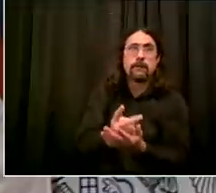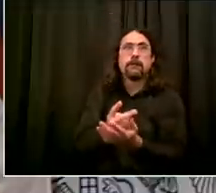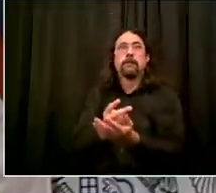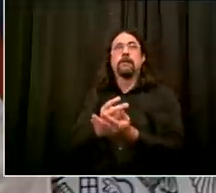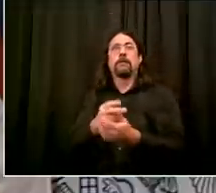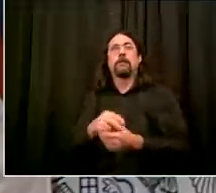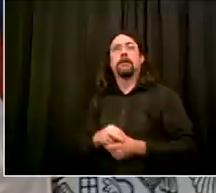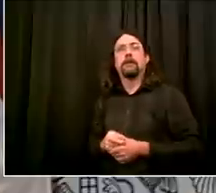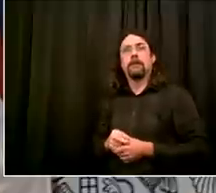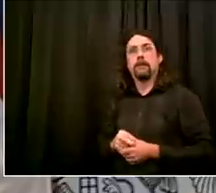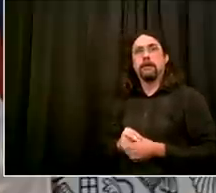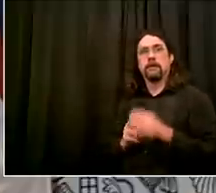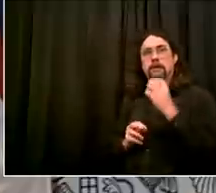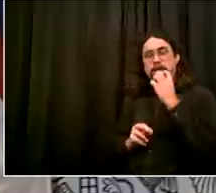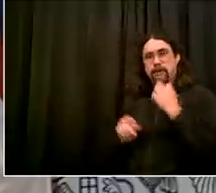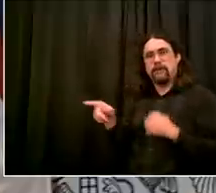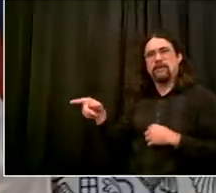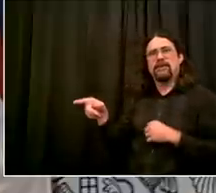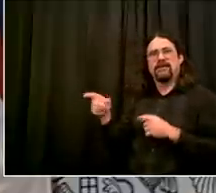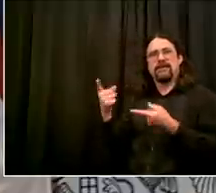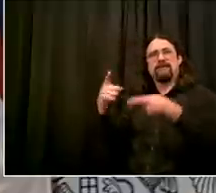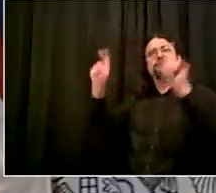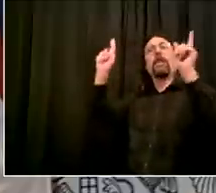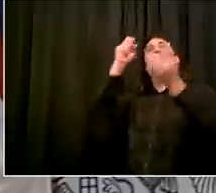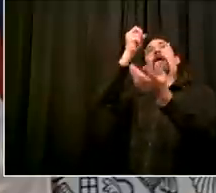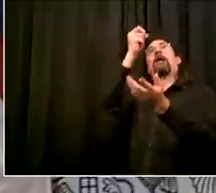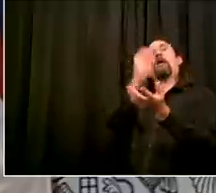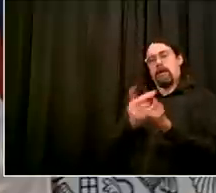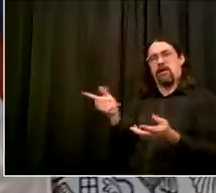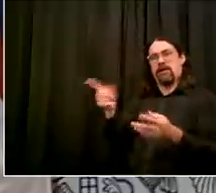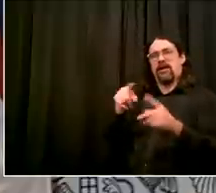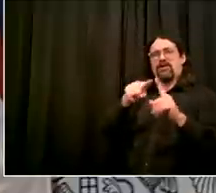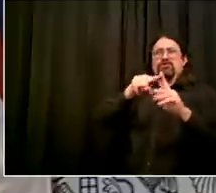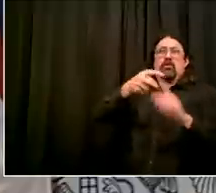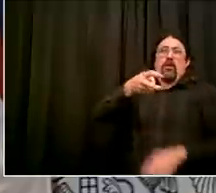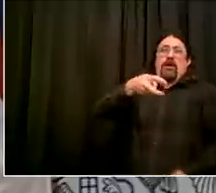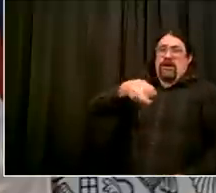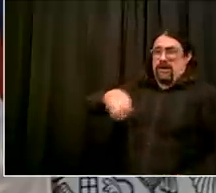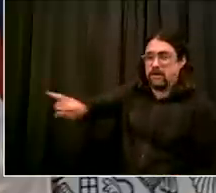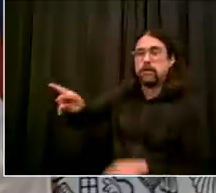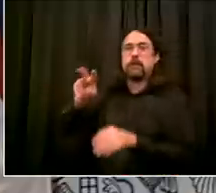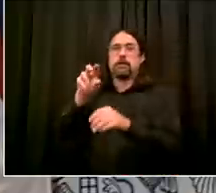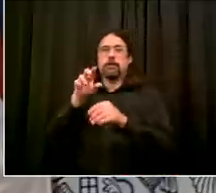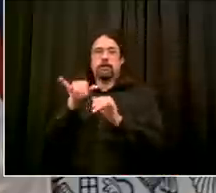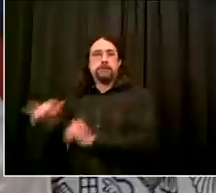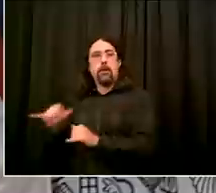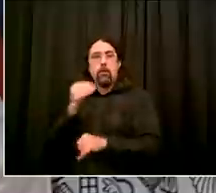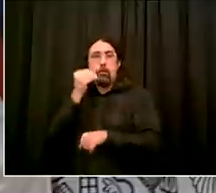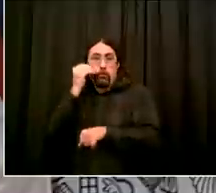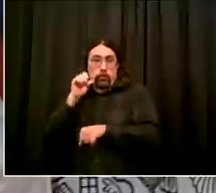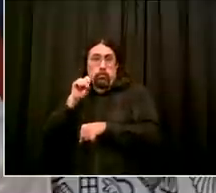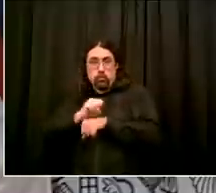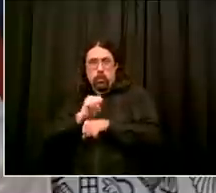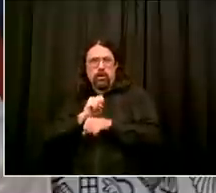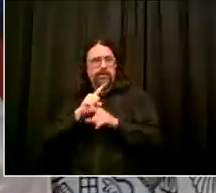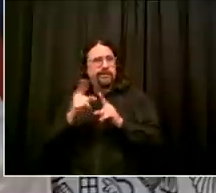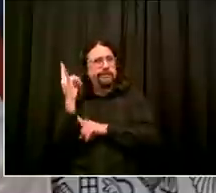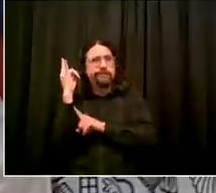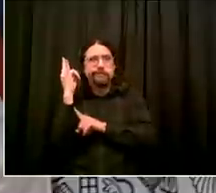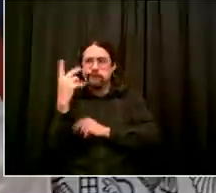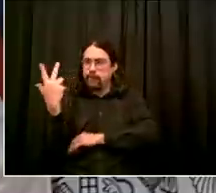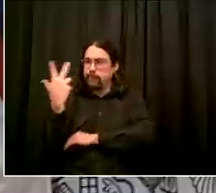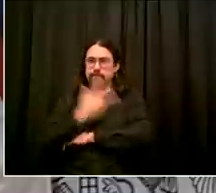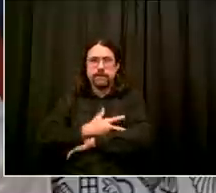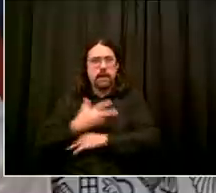secure uh their father's pension benefits now and um um i'm i'm wondering you know